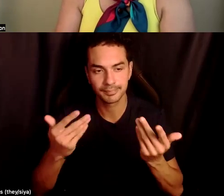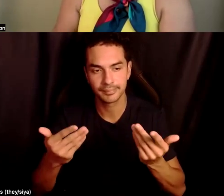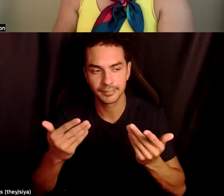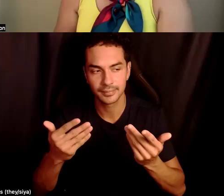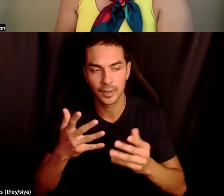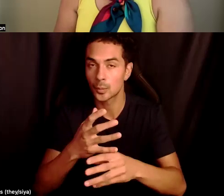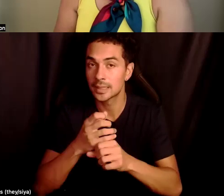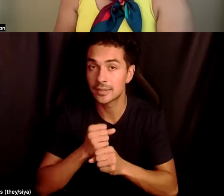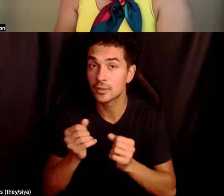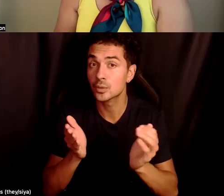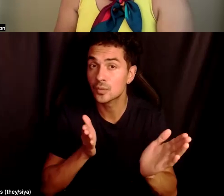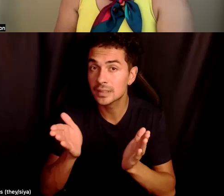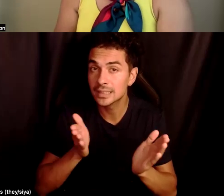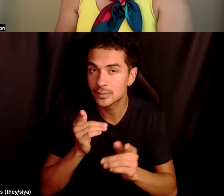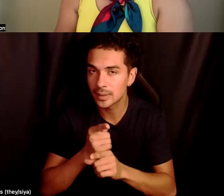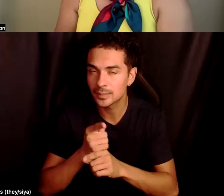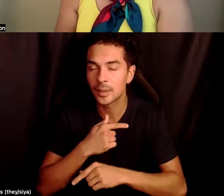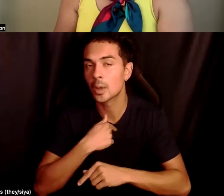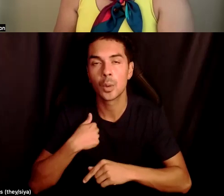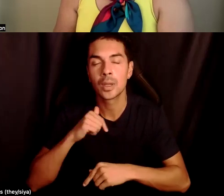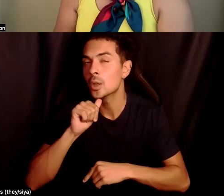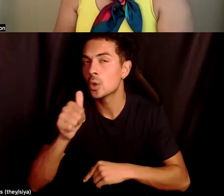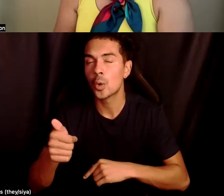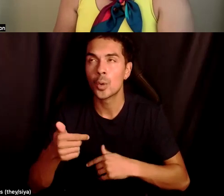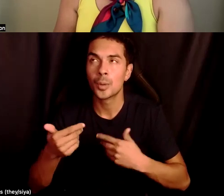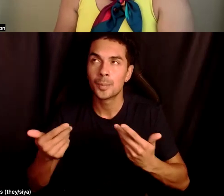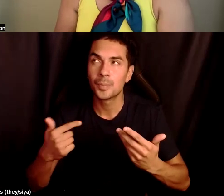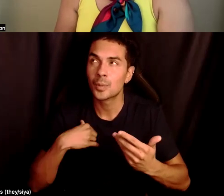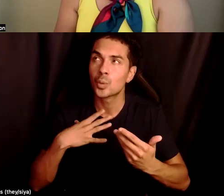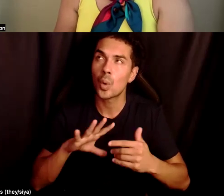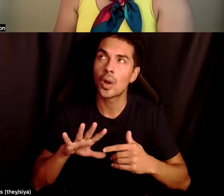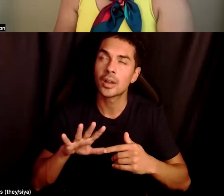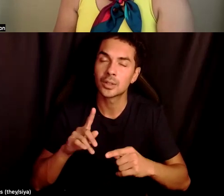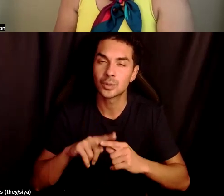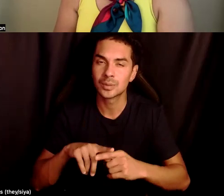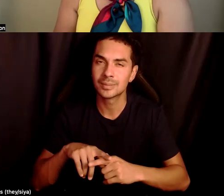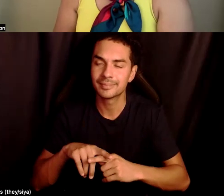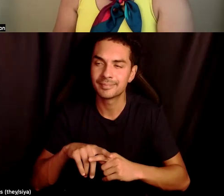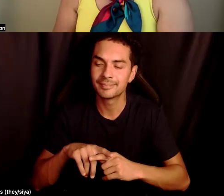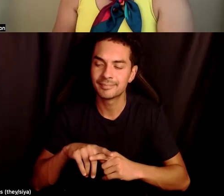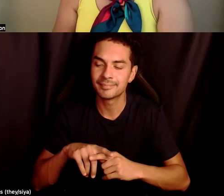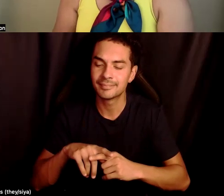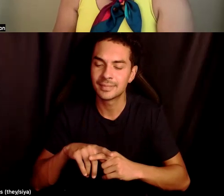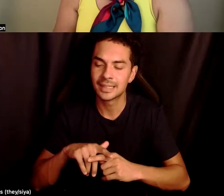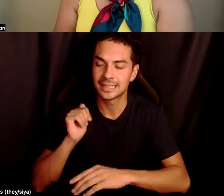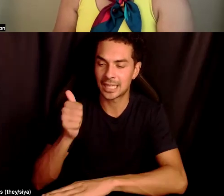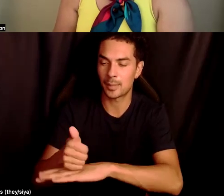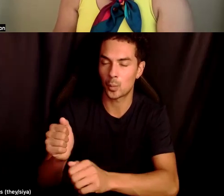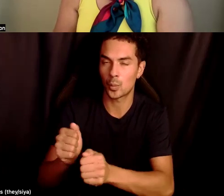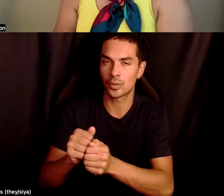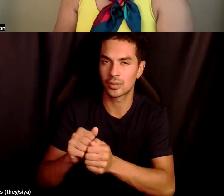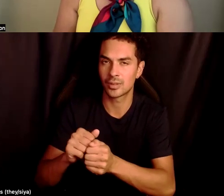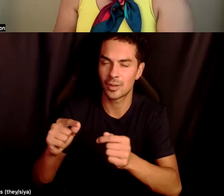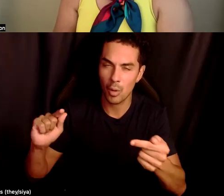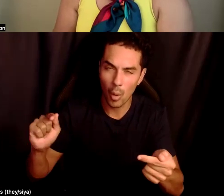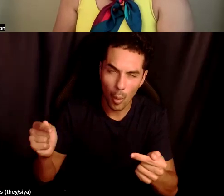receiving services. So we don't, um, we don't want to set them up and get them, um, harmful language or when they don't need